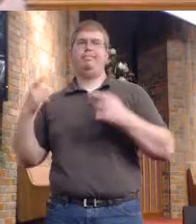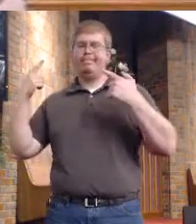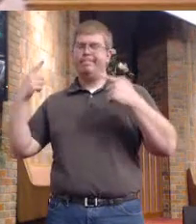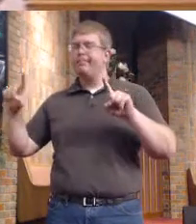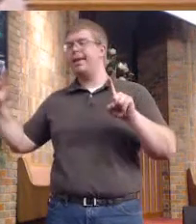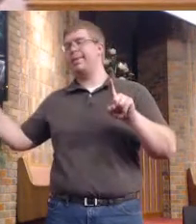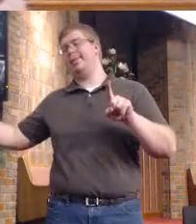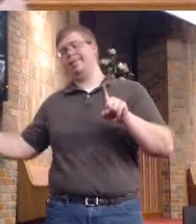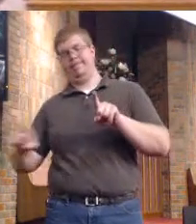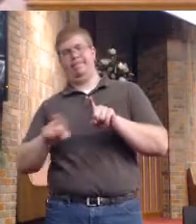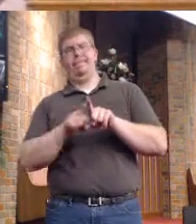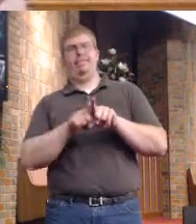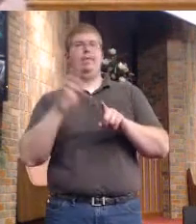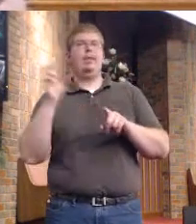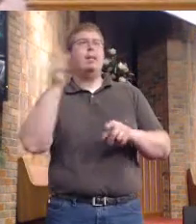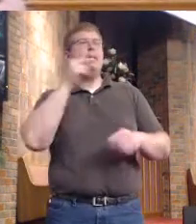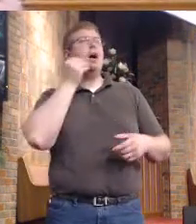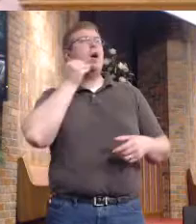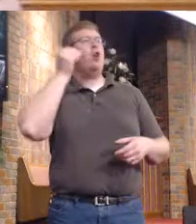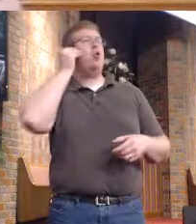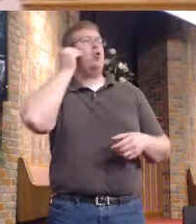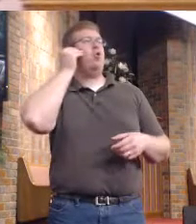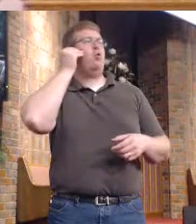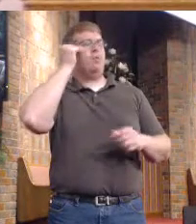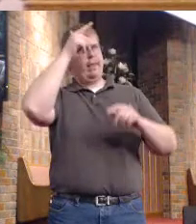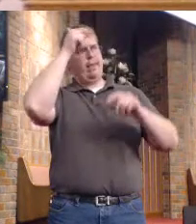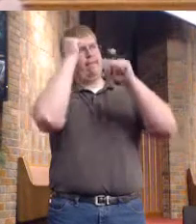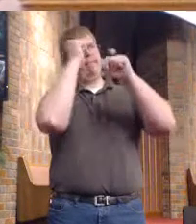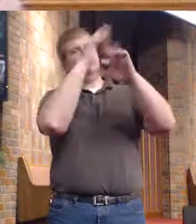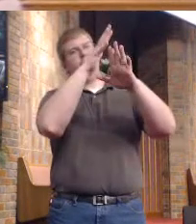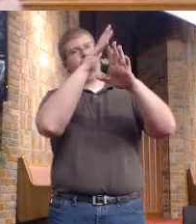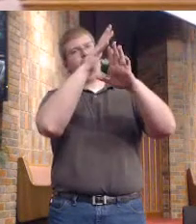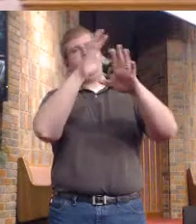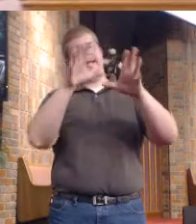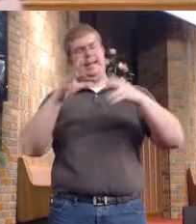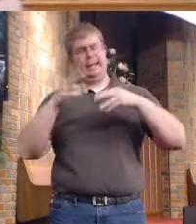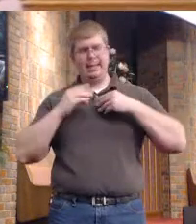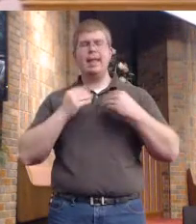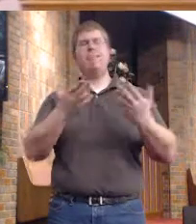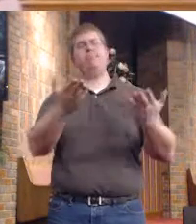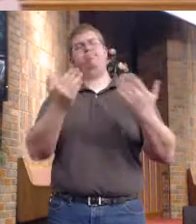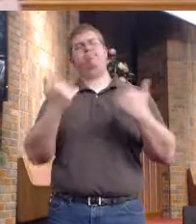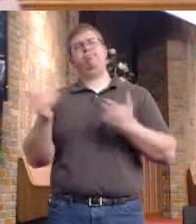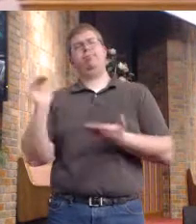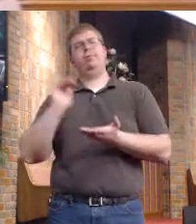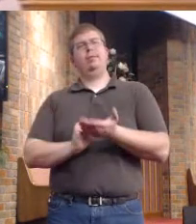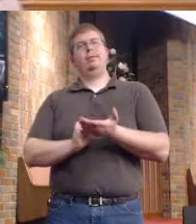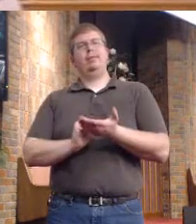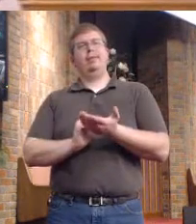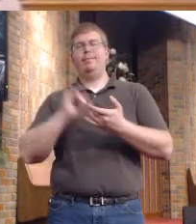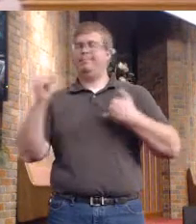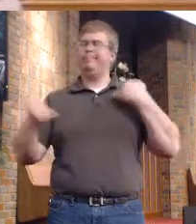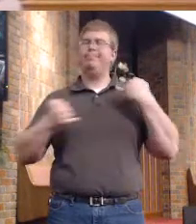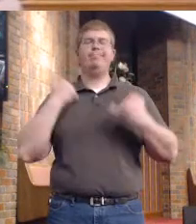and the father receives him back, and rejoices.